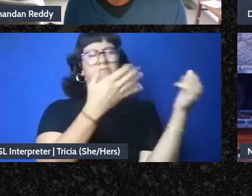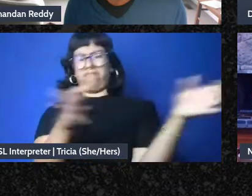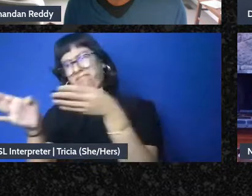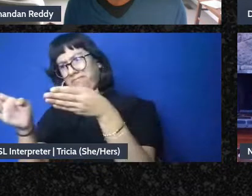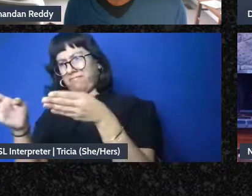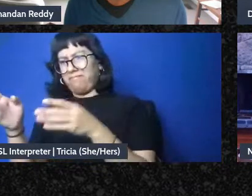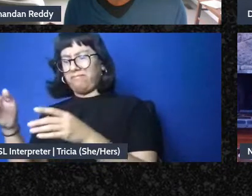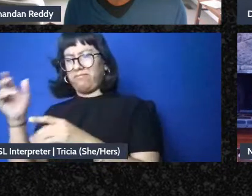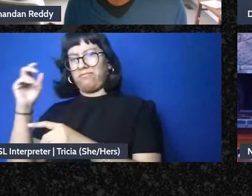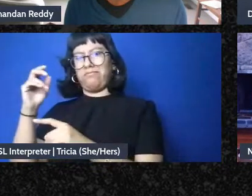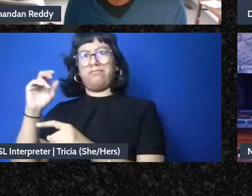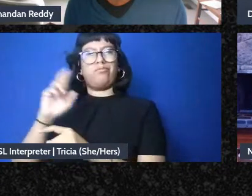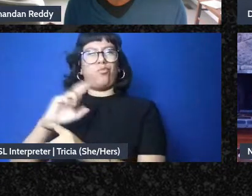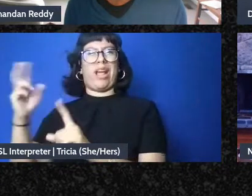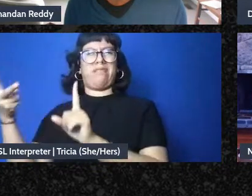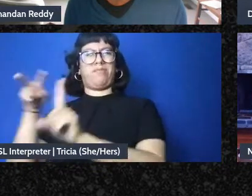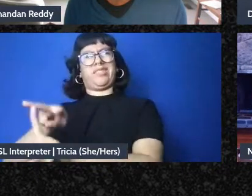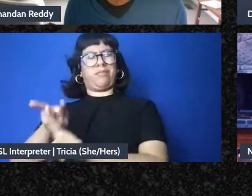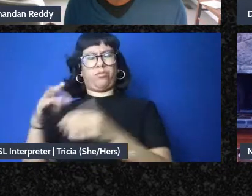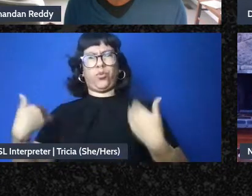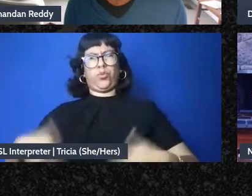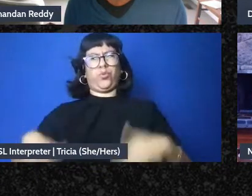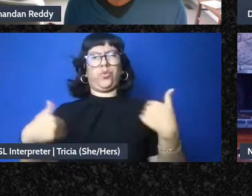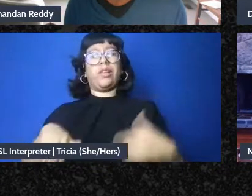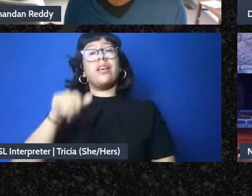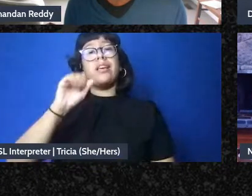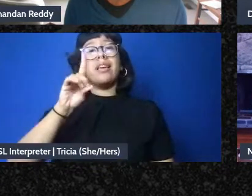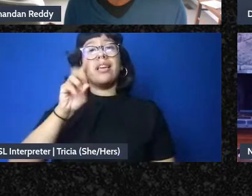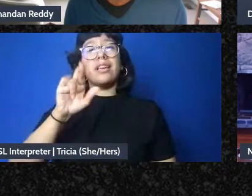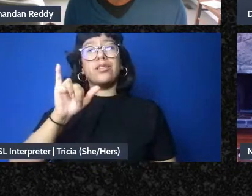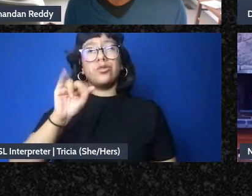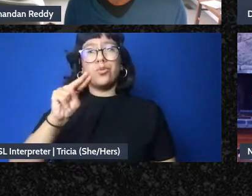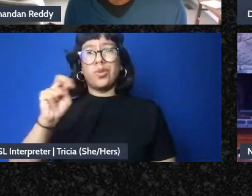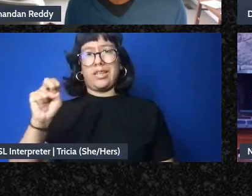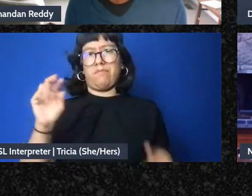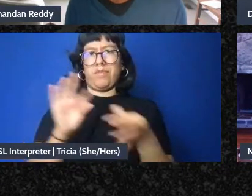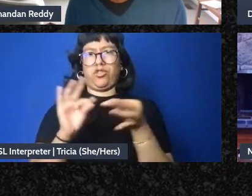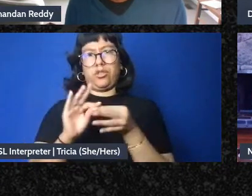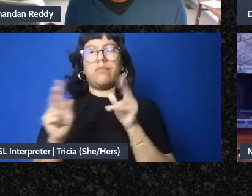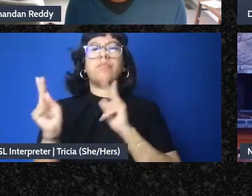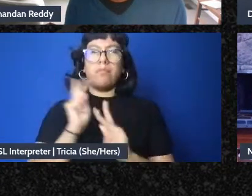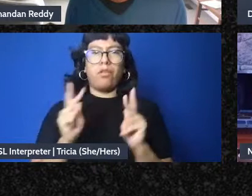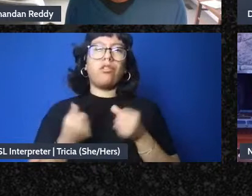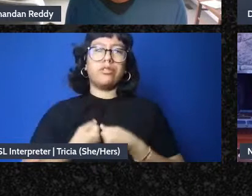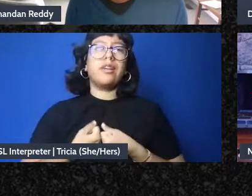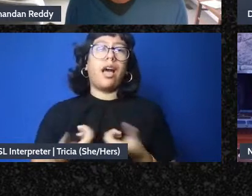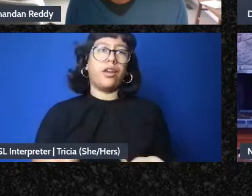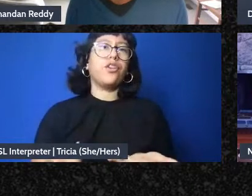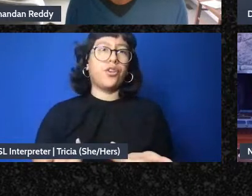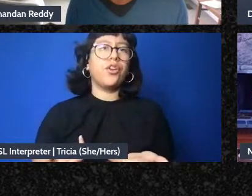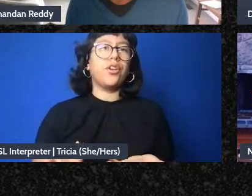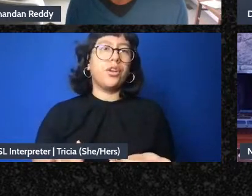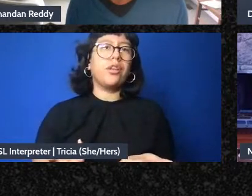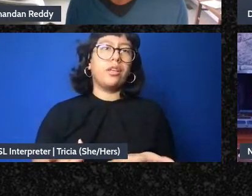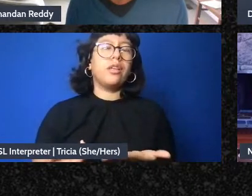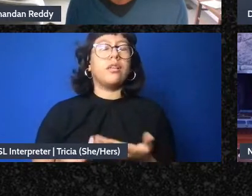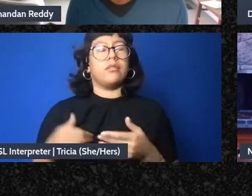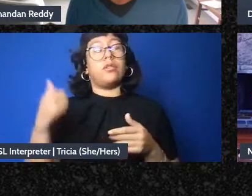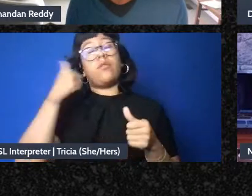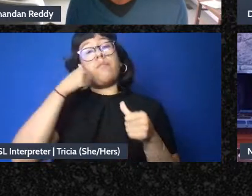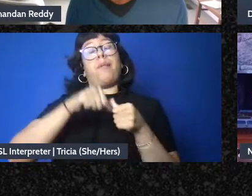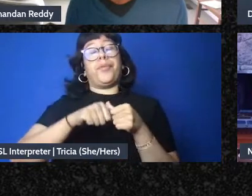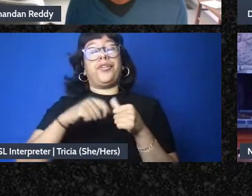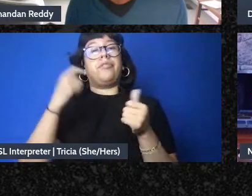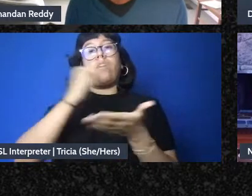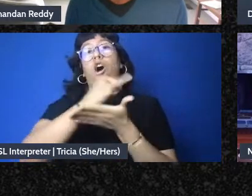you know something that Adrian said around just how tired people are I was really struck there's an artist in paradise